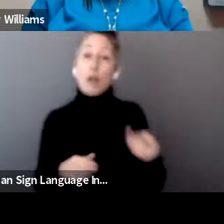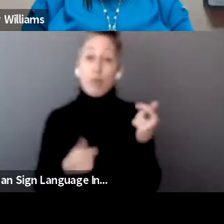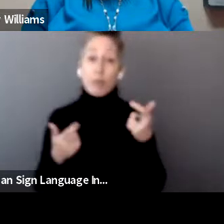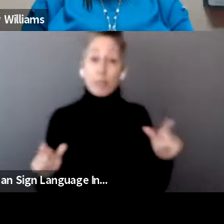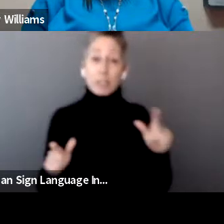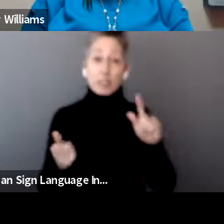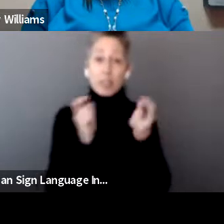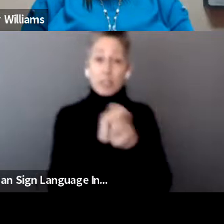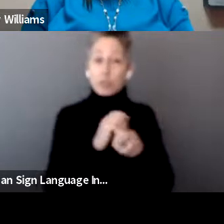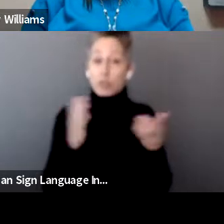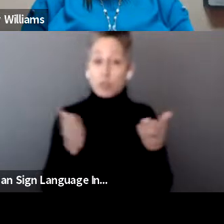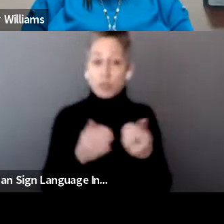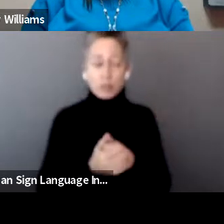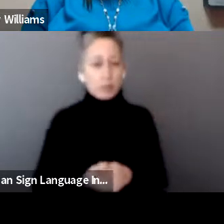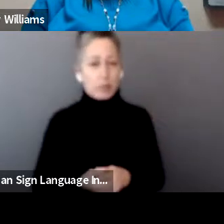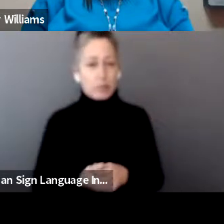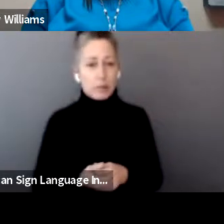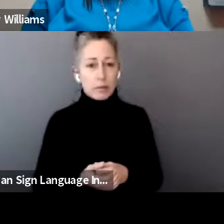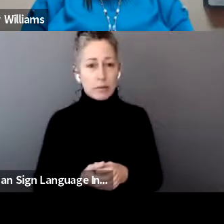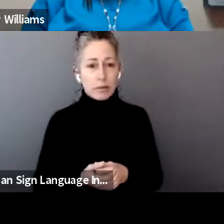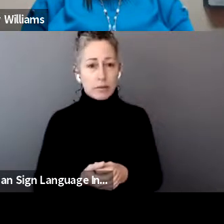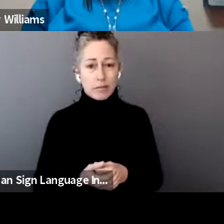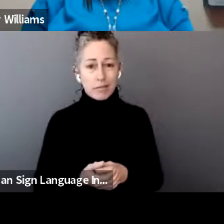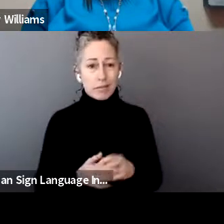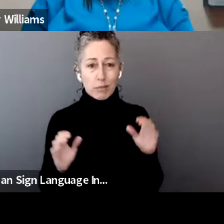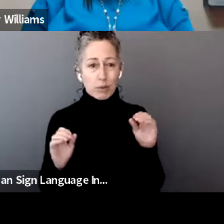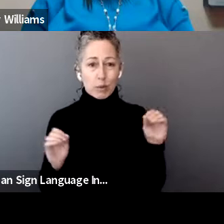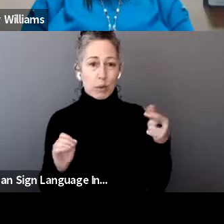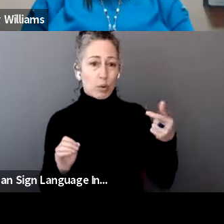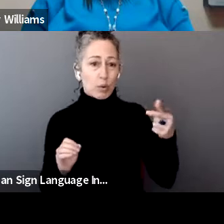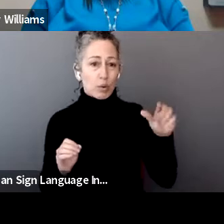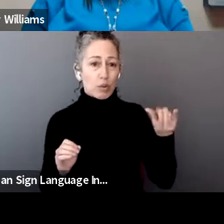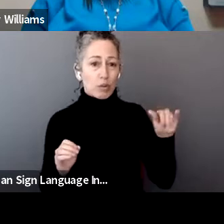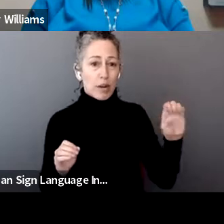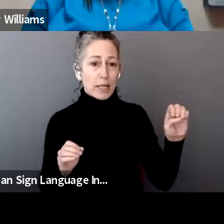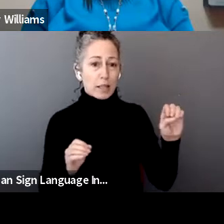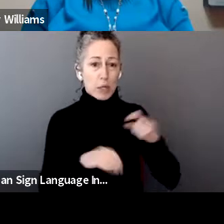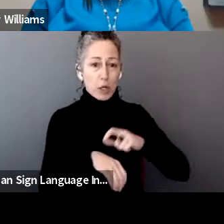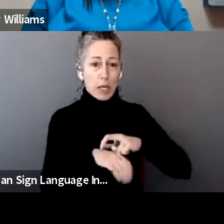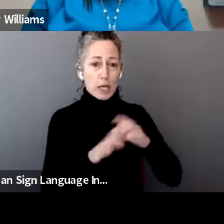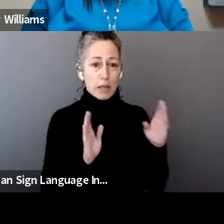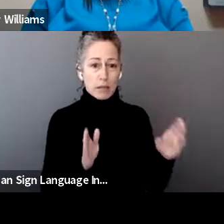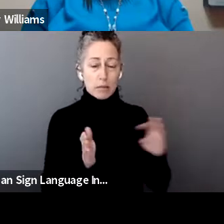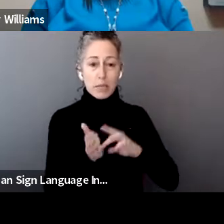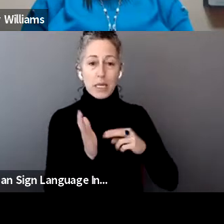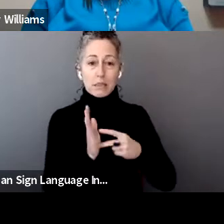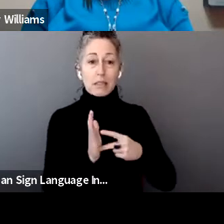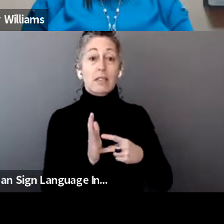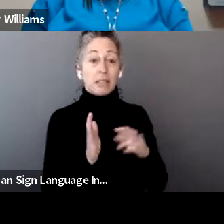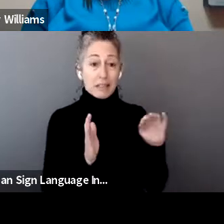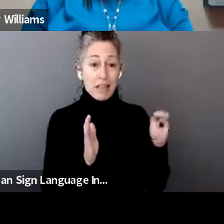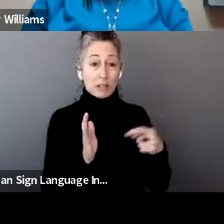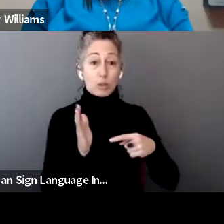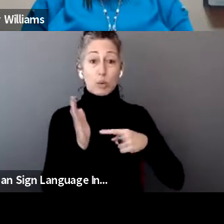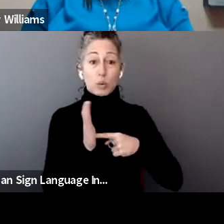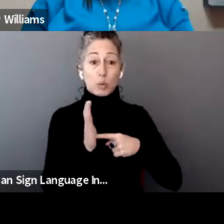thus far as what has been announced, there's no grace period. So that means that taxes are due April 15th.